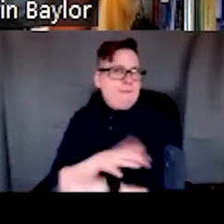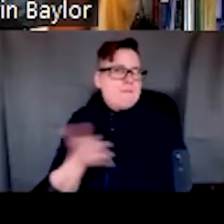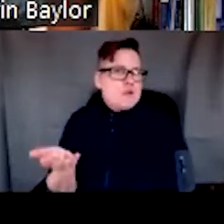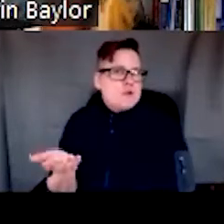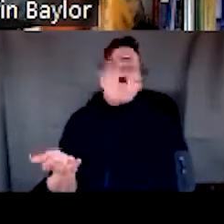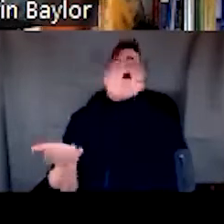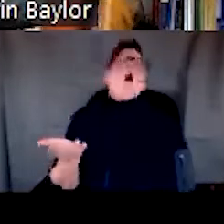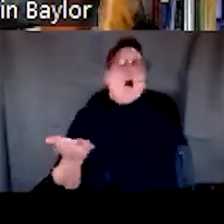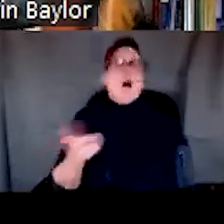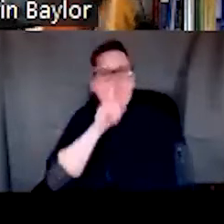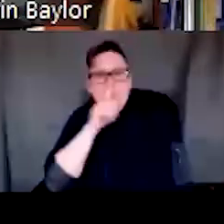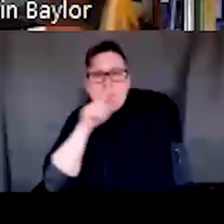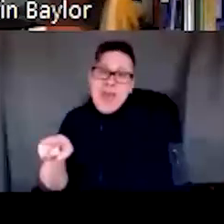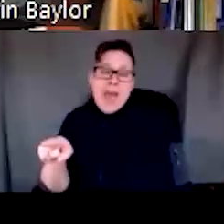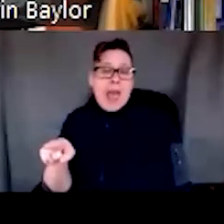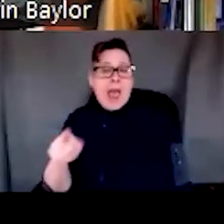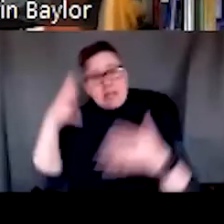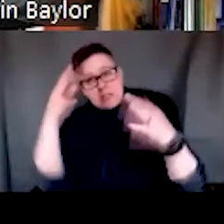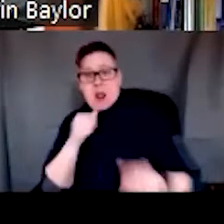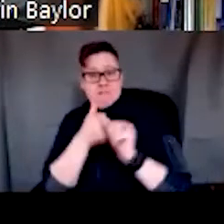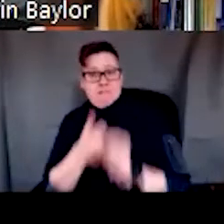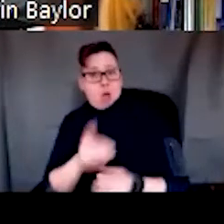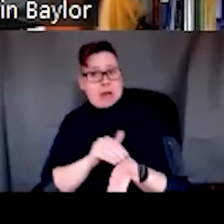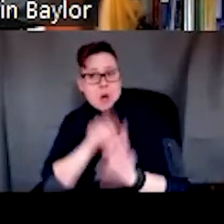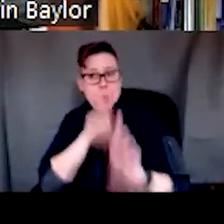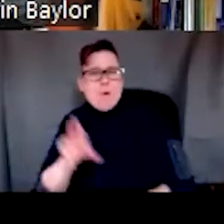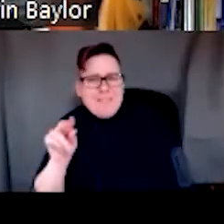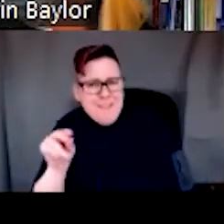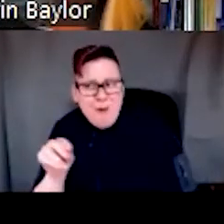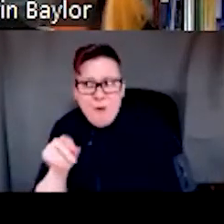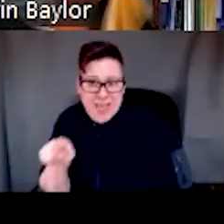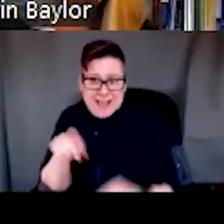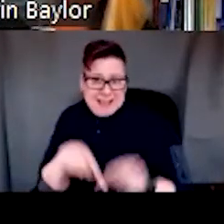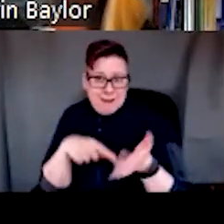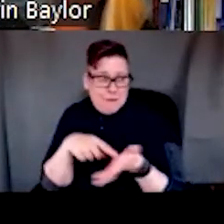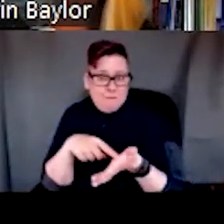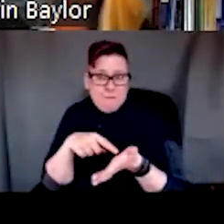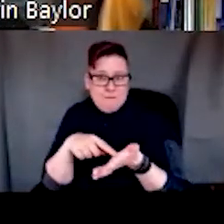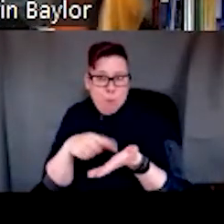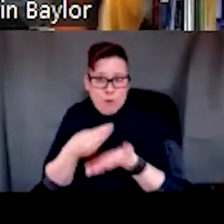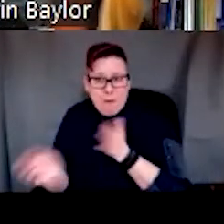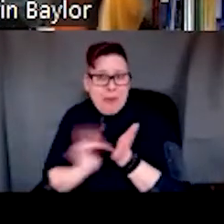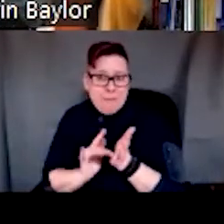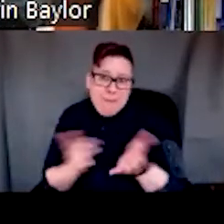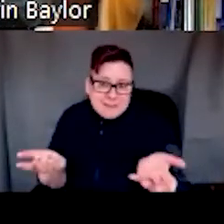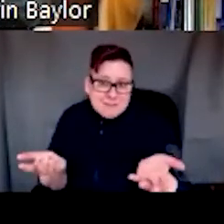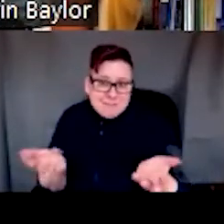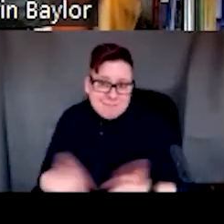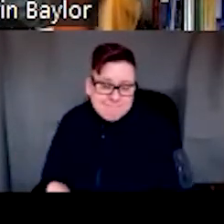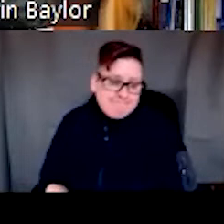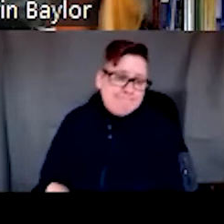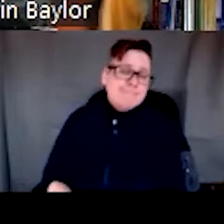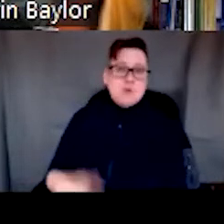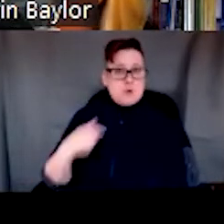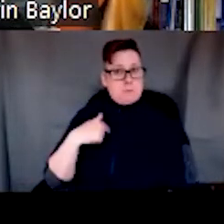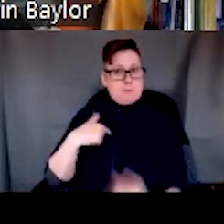So it wasn't really non-compliance. It was that it, there just wasn't enough money to get the medication. And so as